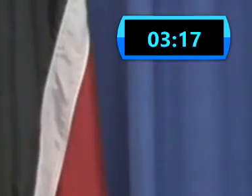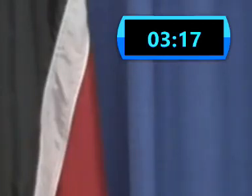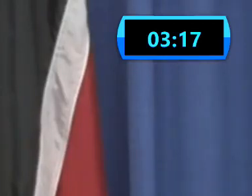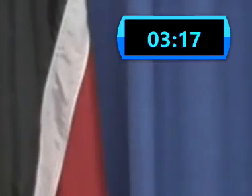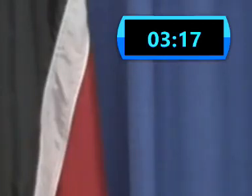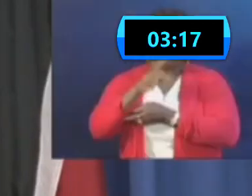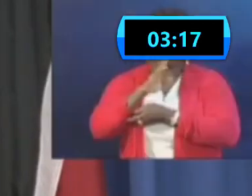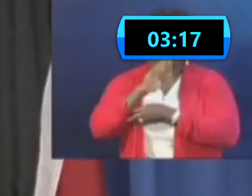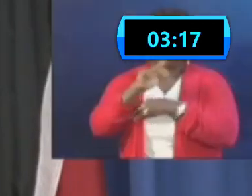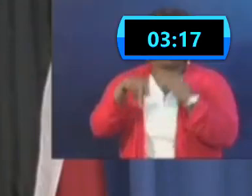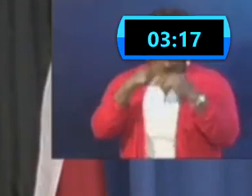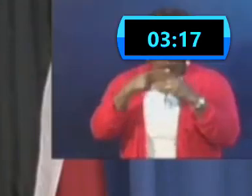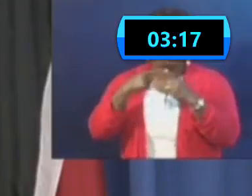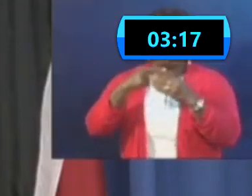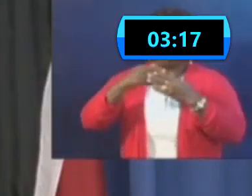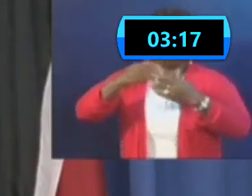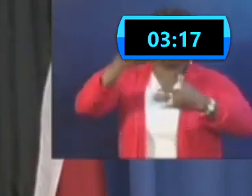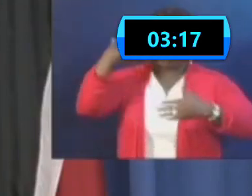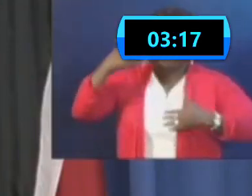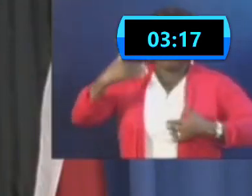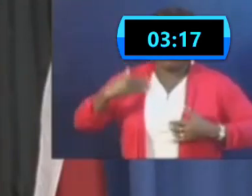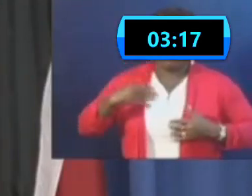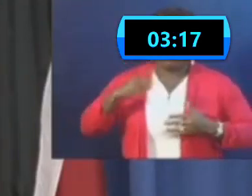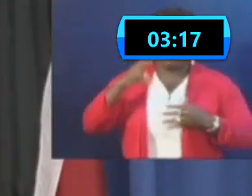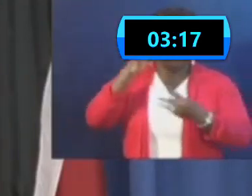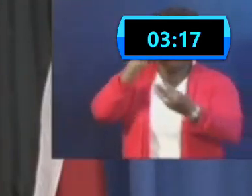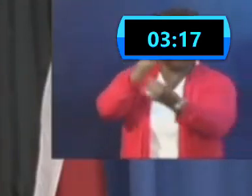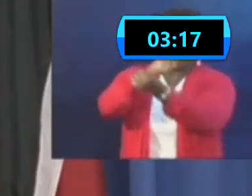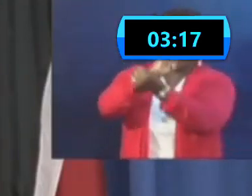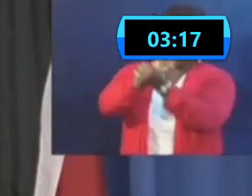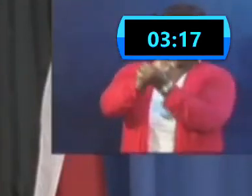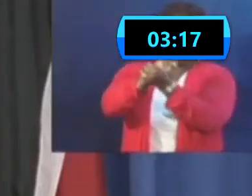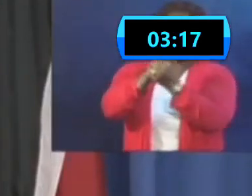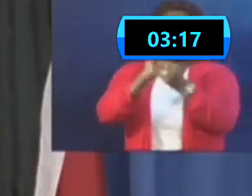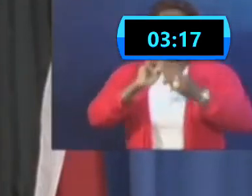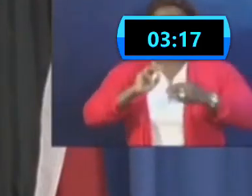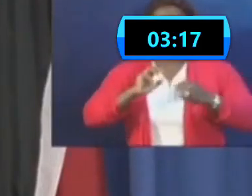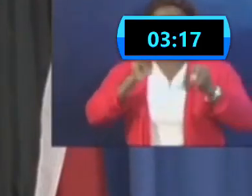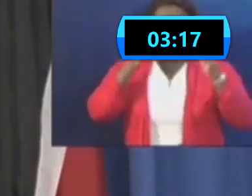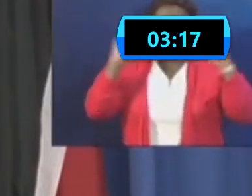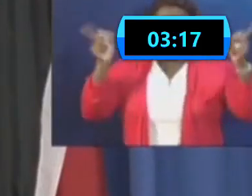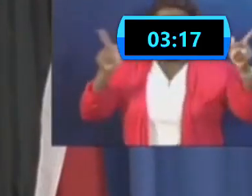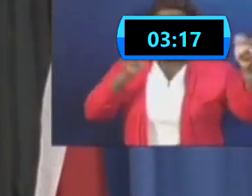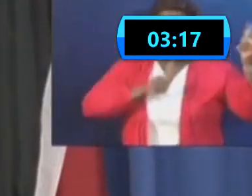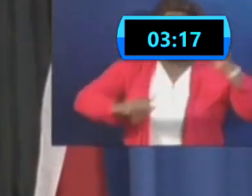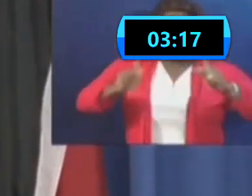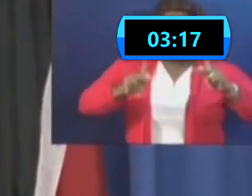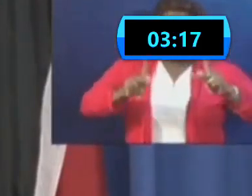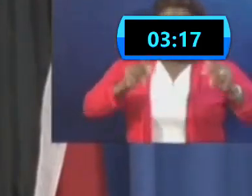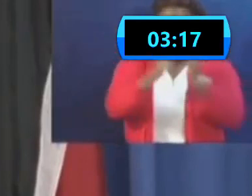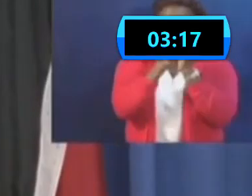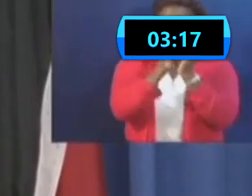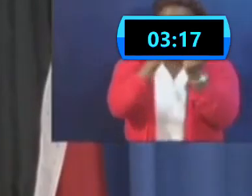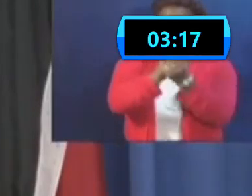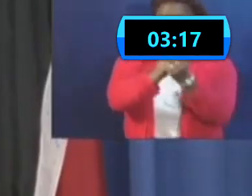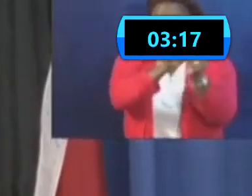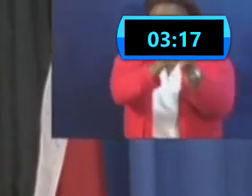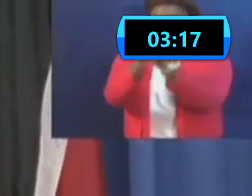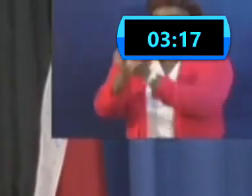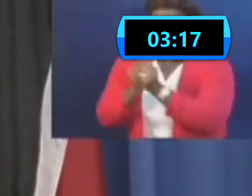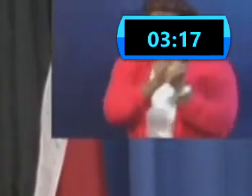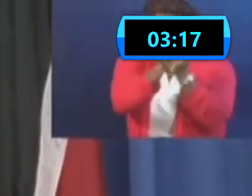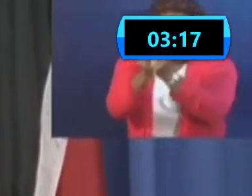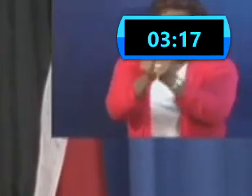regarding, for instance, manufacturing plants where you have large areas, persons working together. We want to